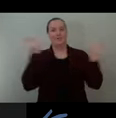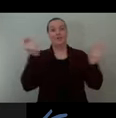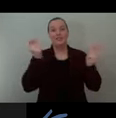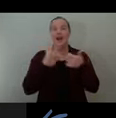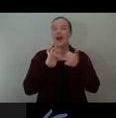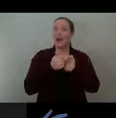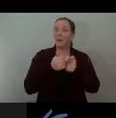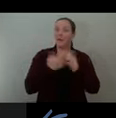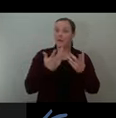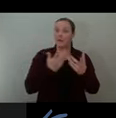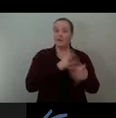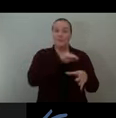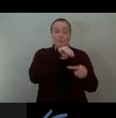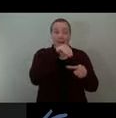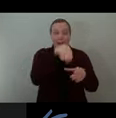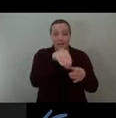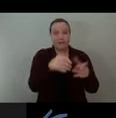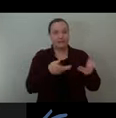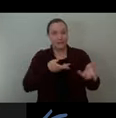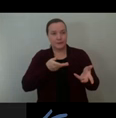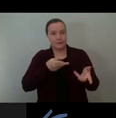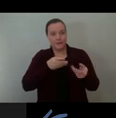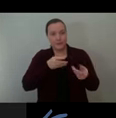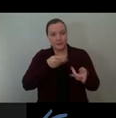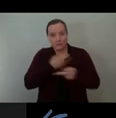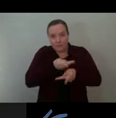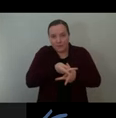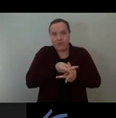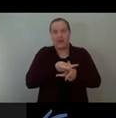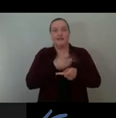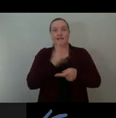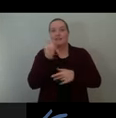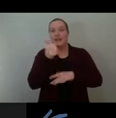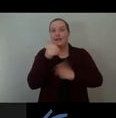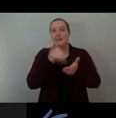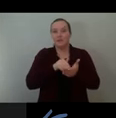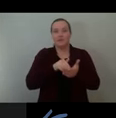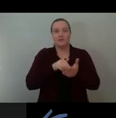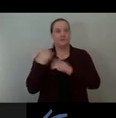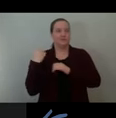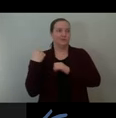and nurturing of the gardeners, 10,000 strong native trees, shrubs and plants.